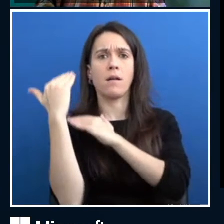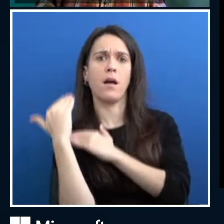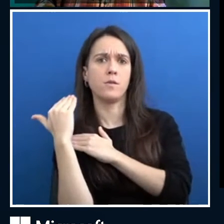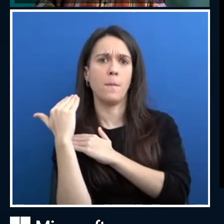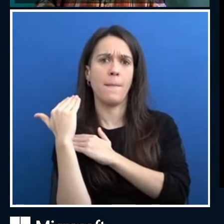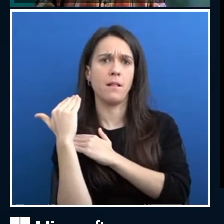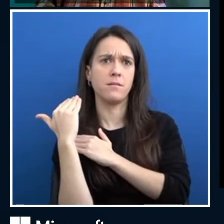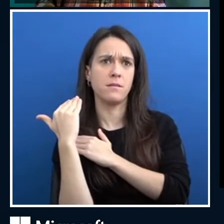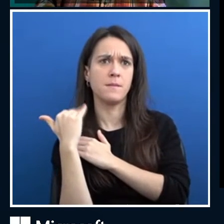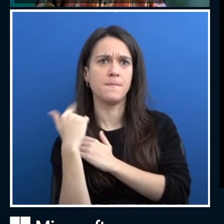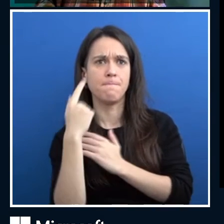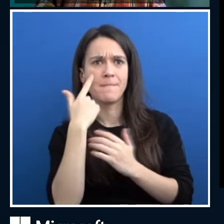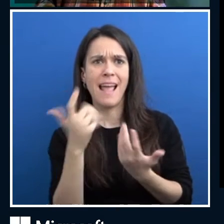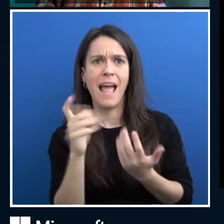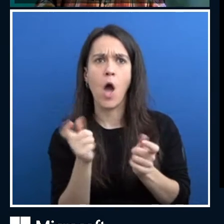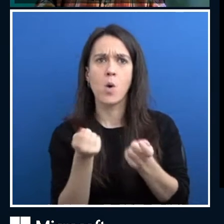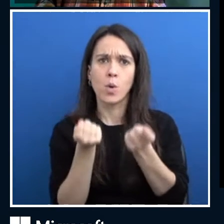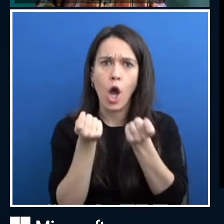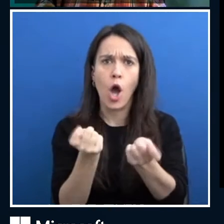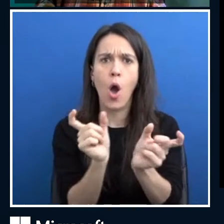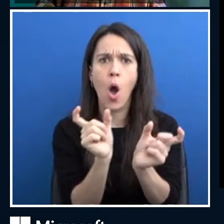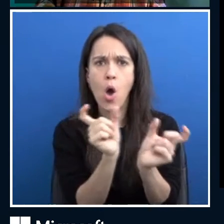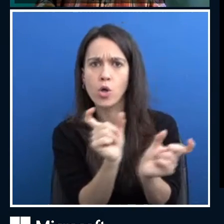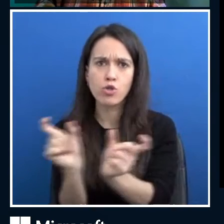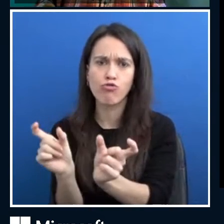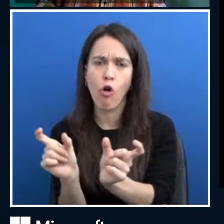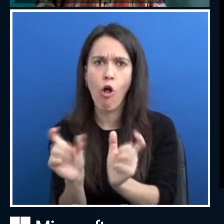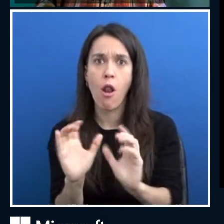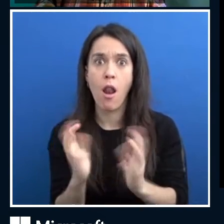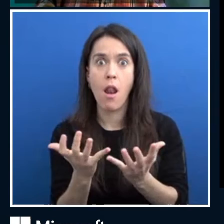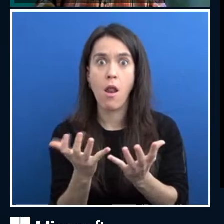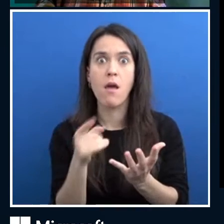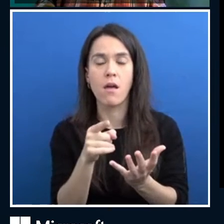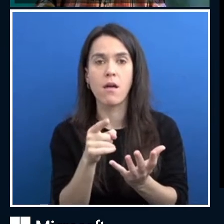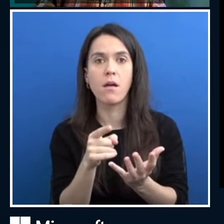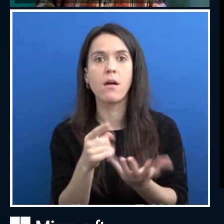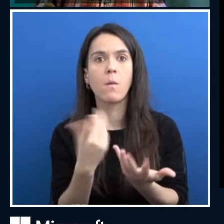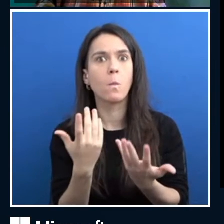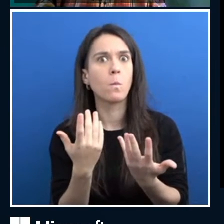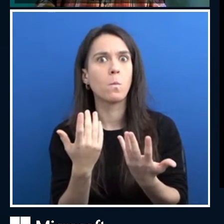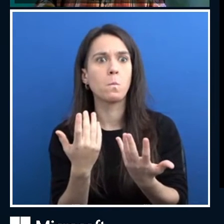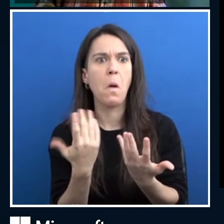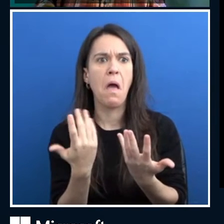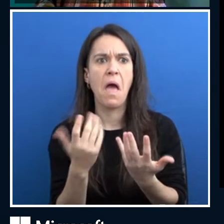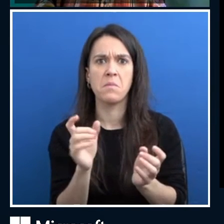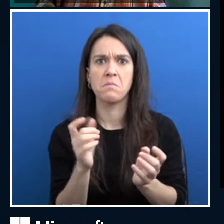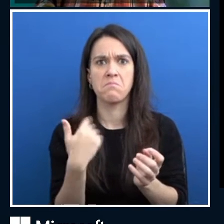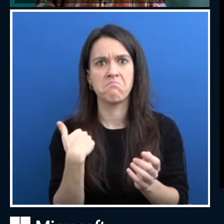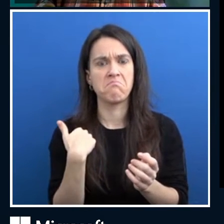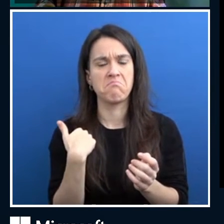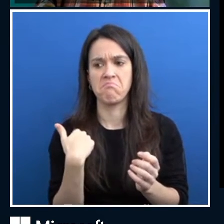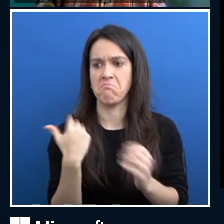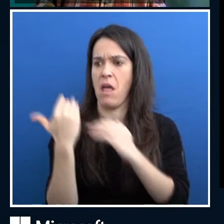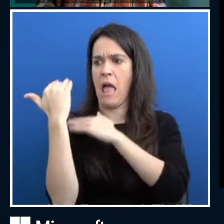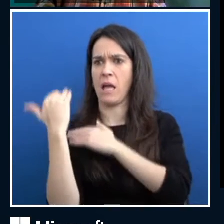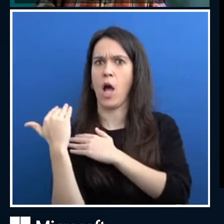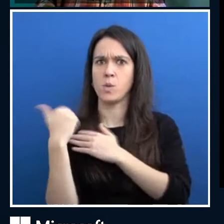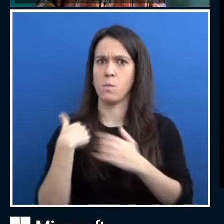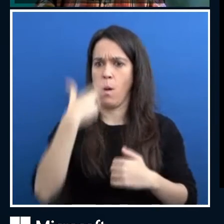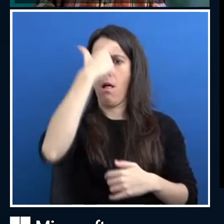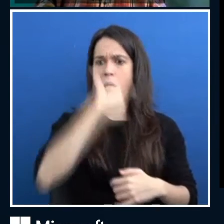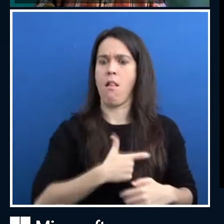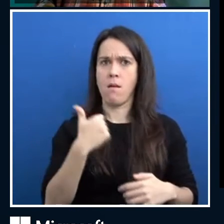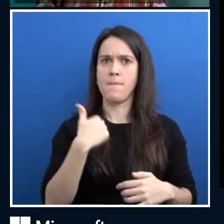relinquishing control. Um, and actually what happens for accountability as humans, we're very accountable. So we should be asking our